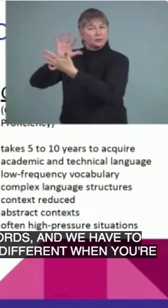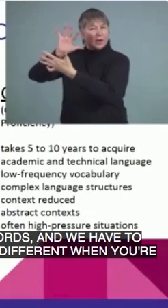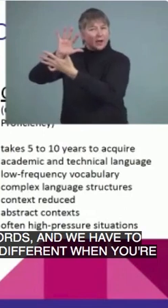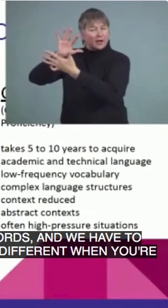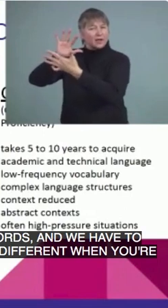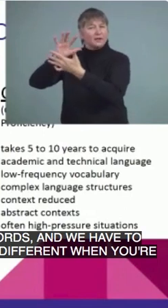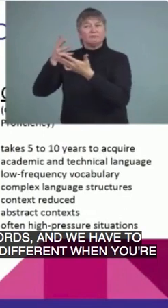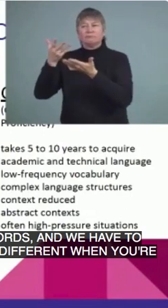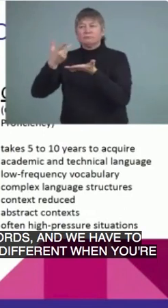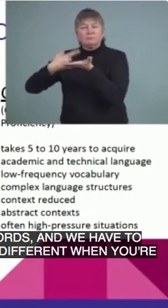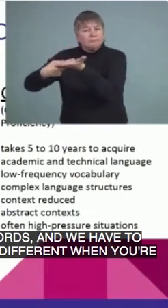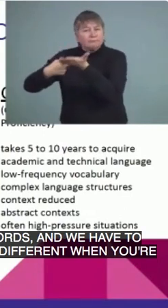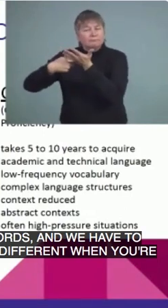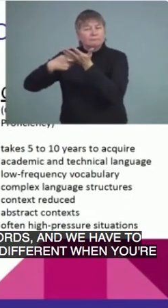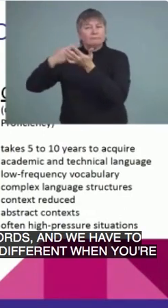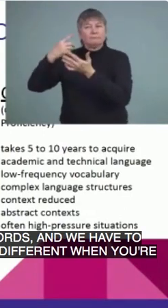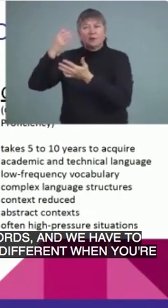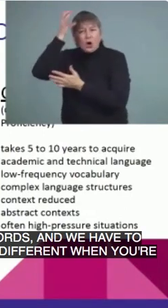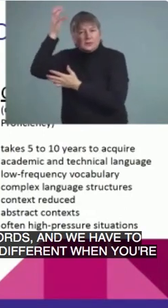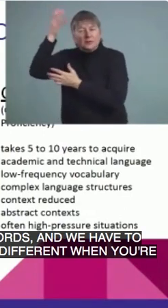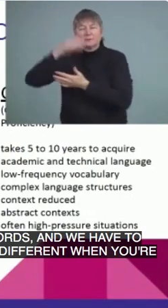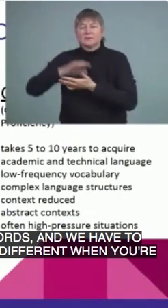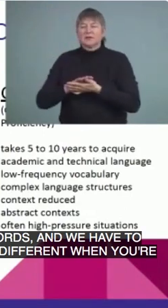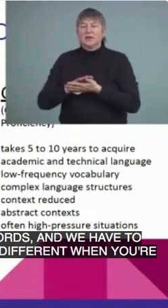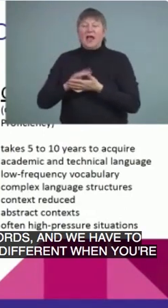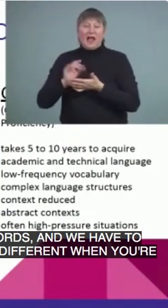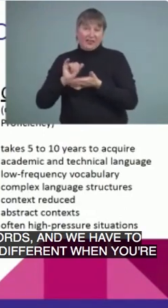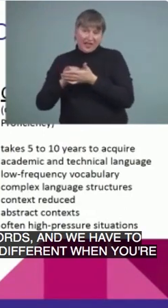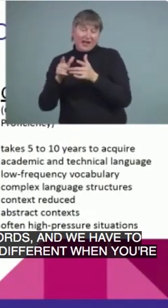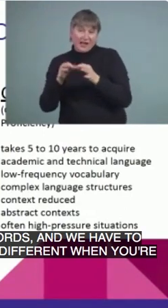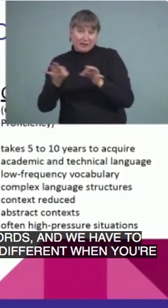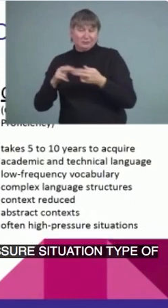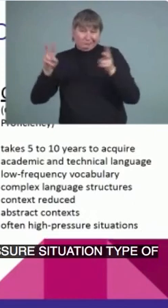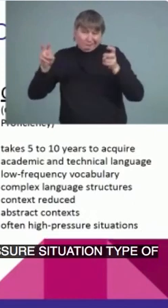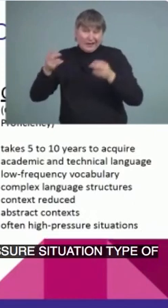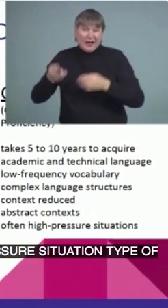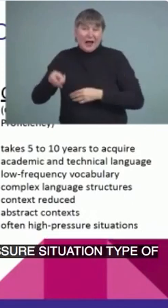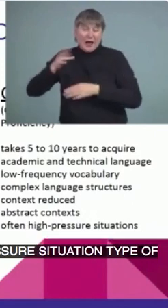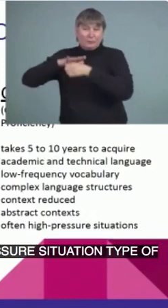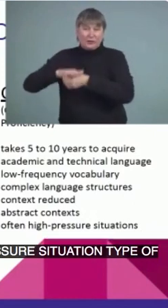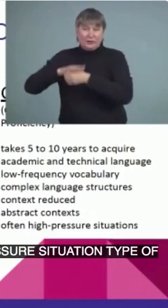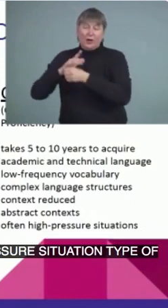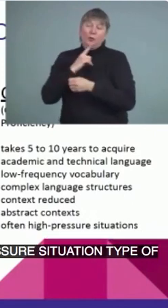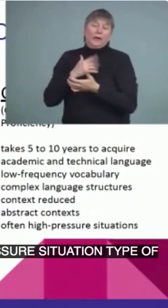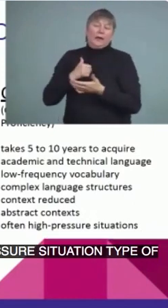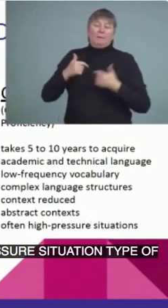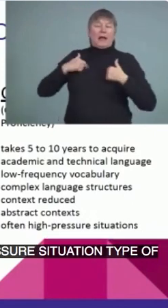situation type of language. I always think about it's the language of the textbooks.